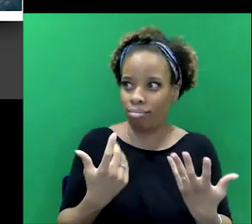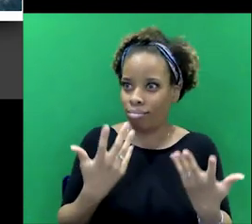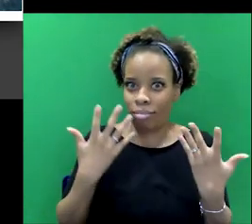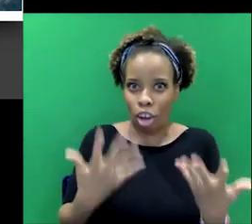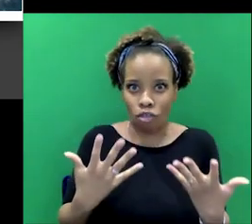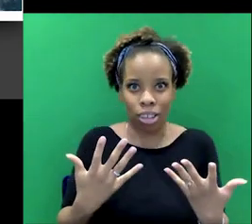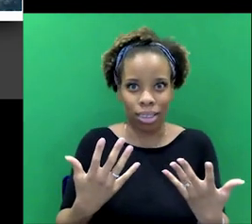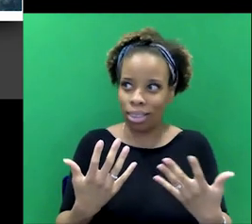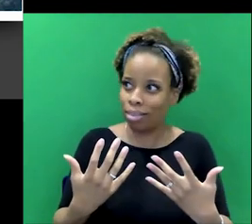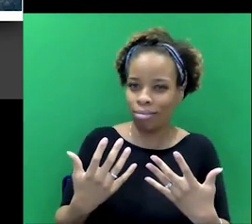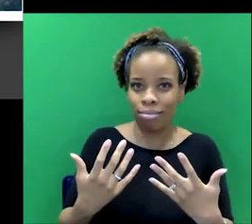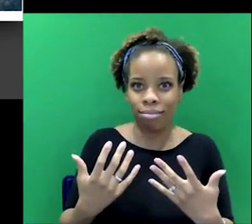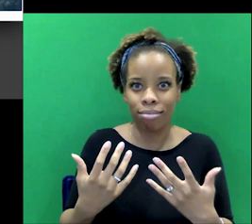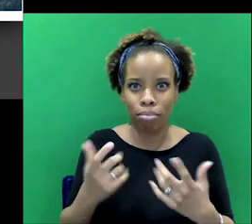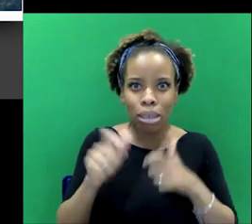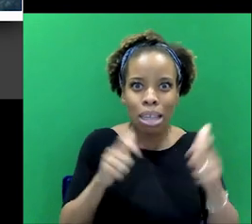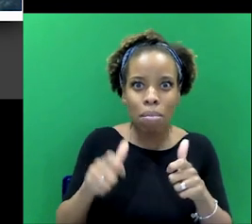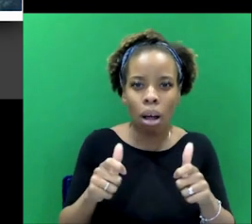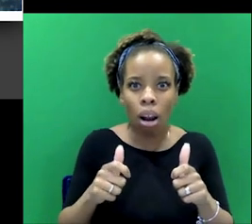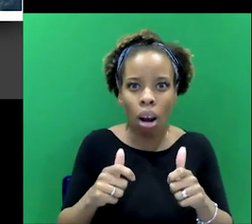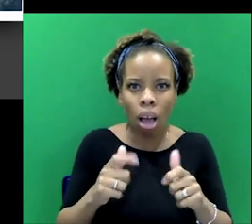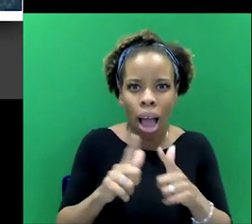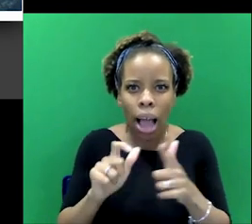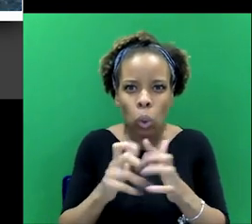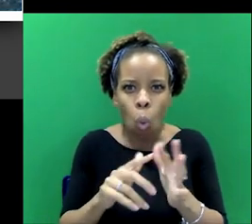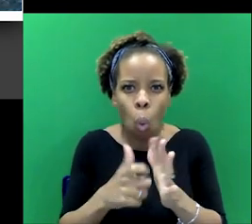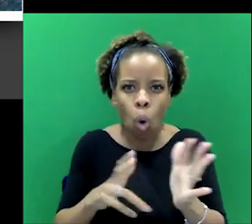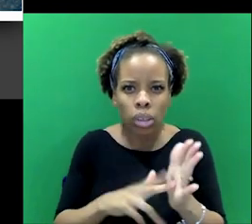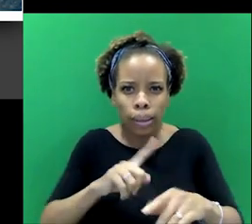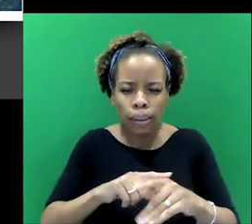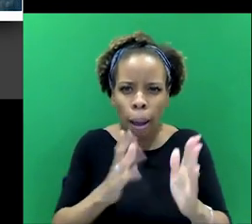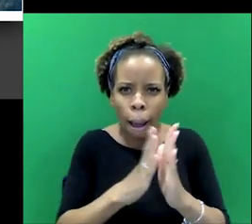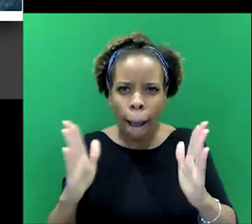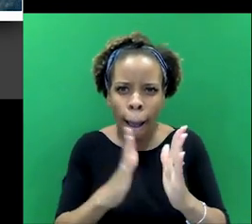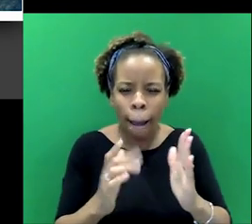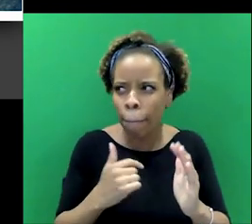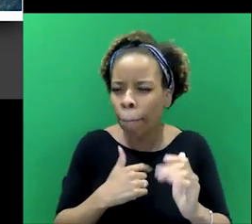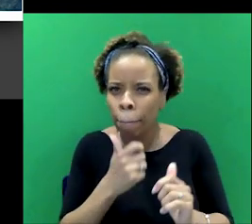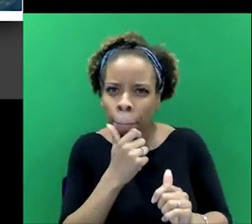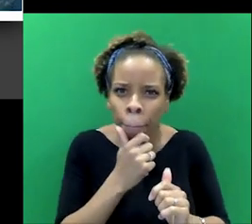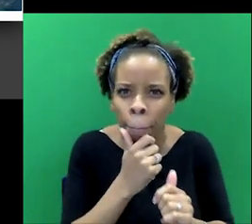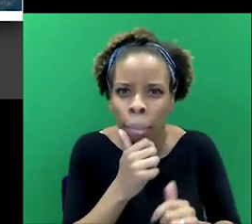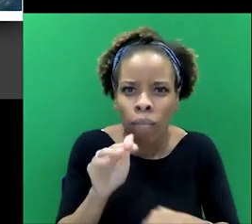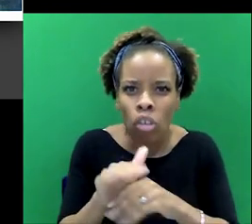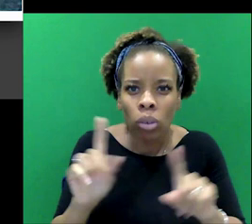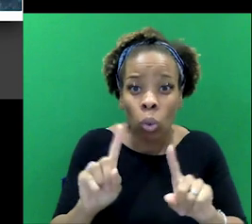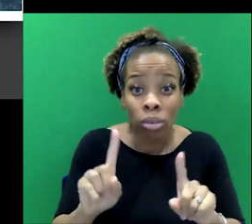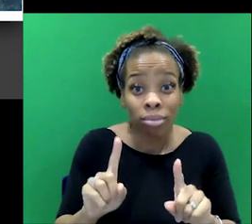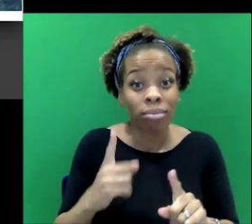period, which is bound up with ideas about Britain's kind of declining imperial strength, essentially.